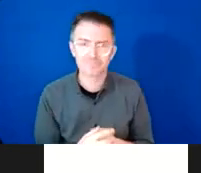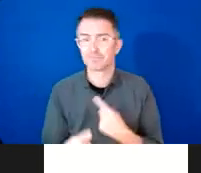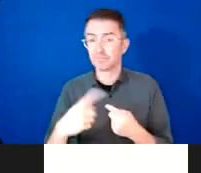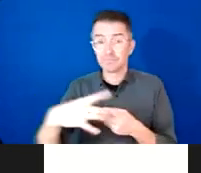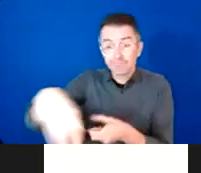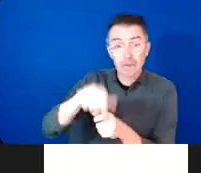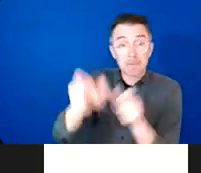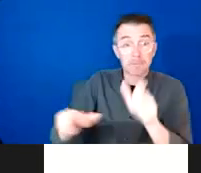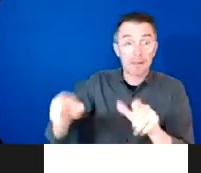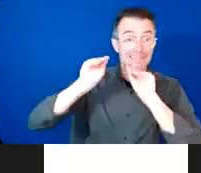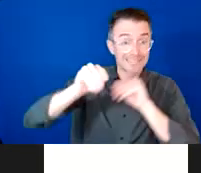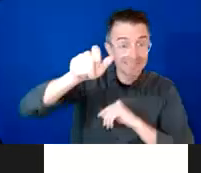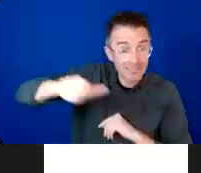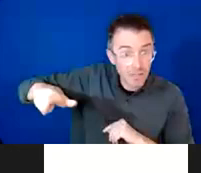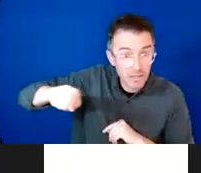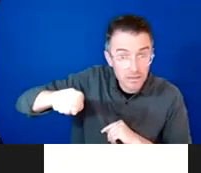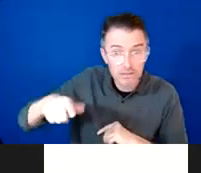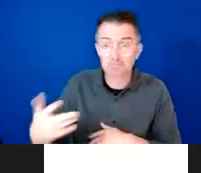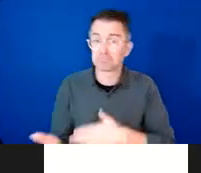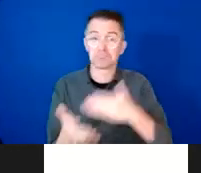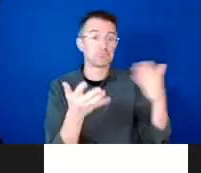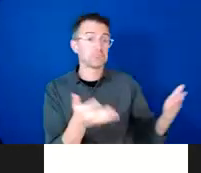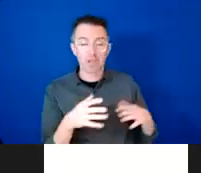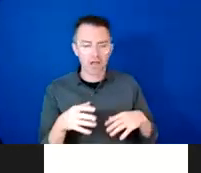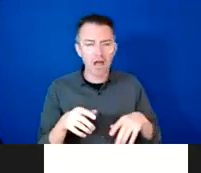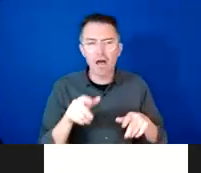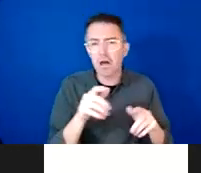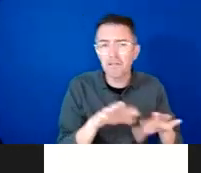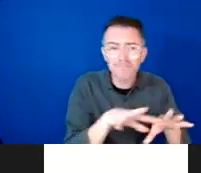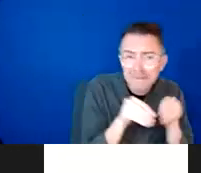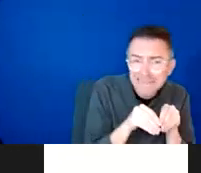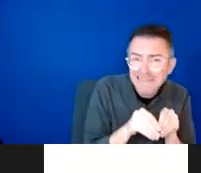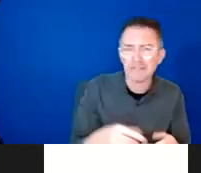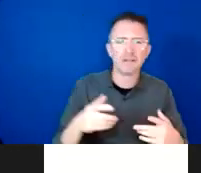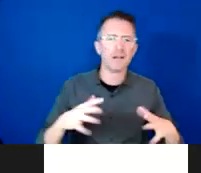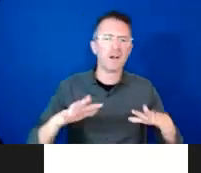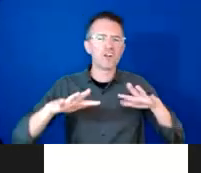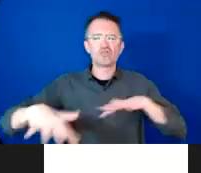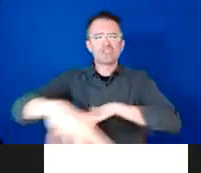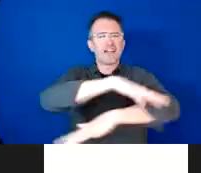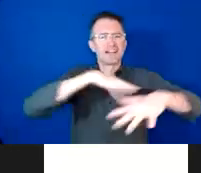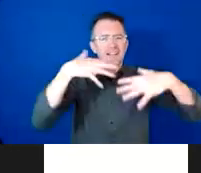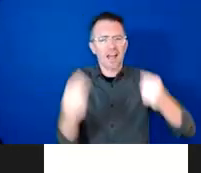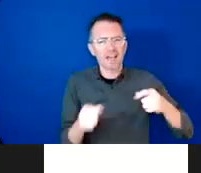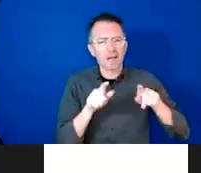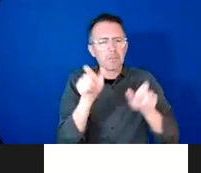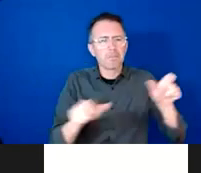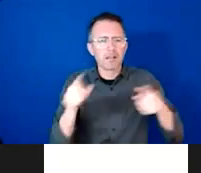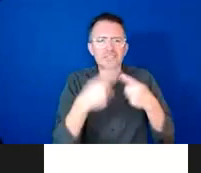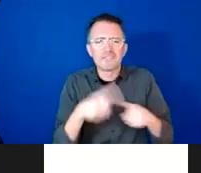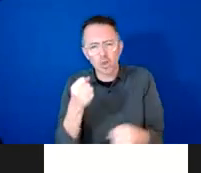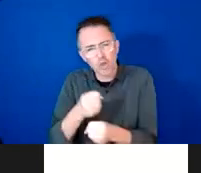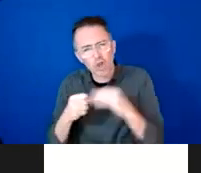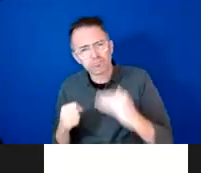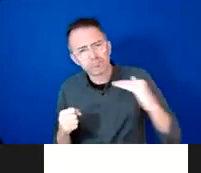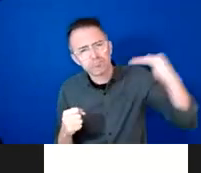grassroots levels providing accessible information that experts and practitioners can then use and share with